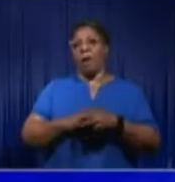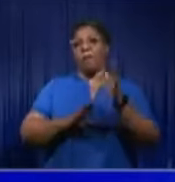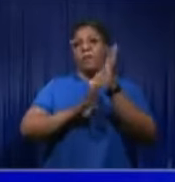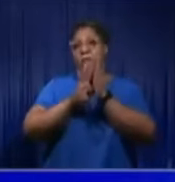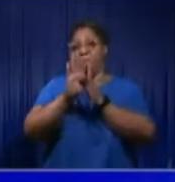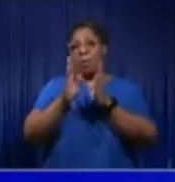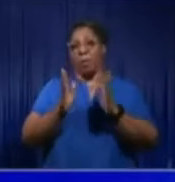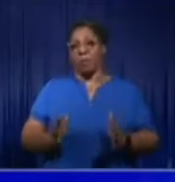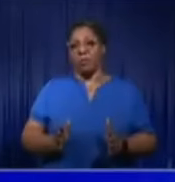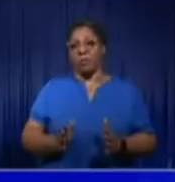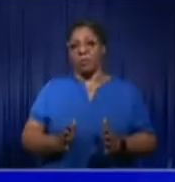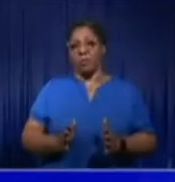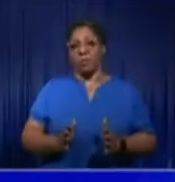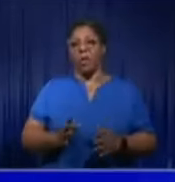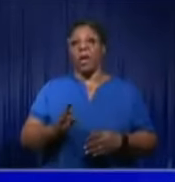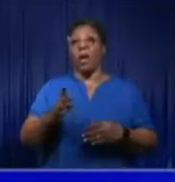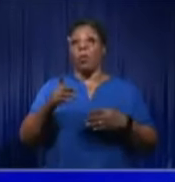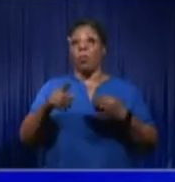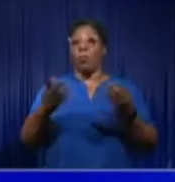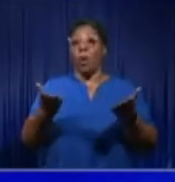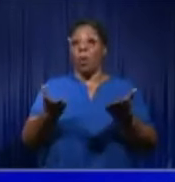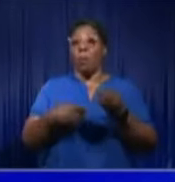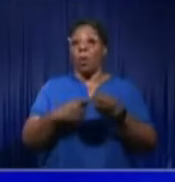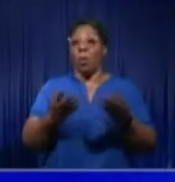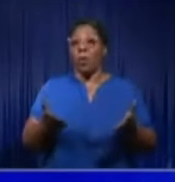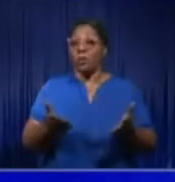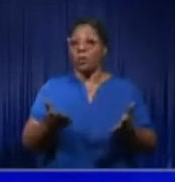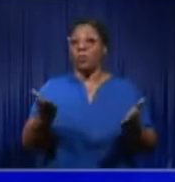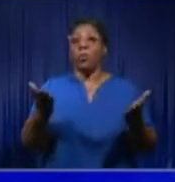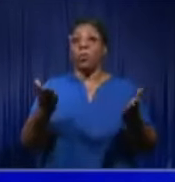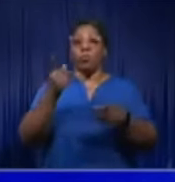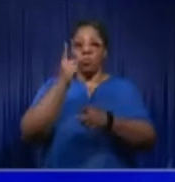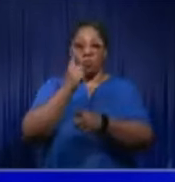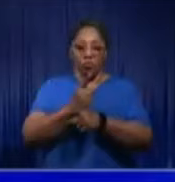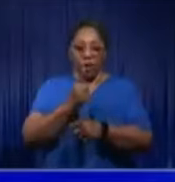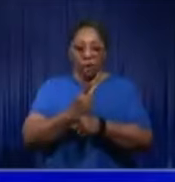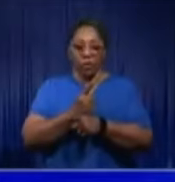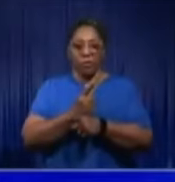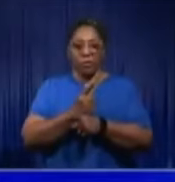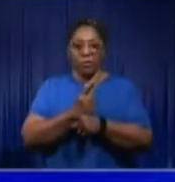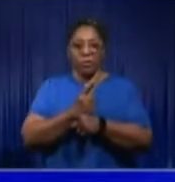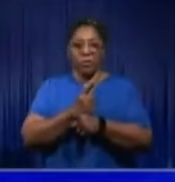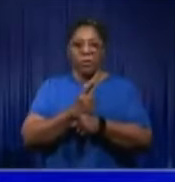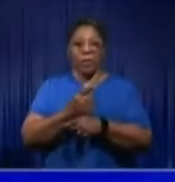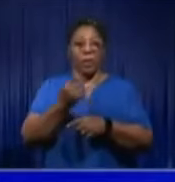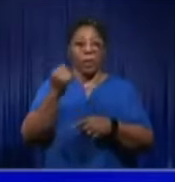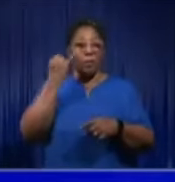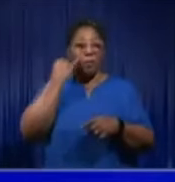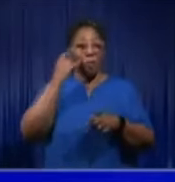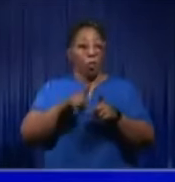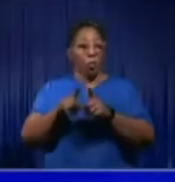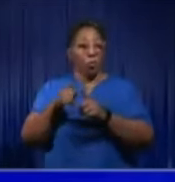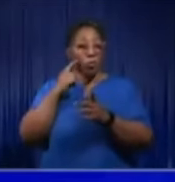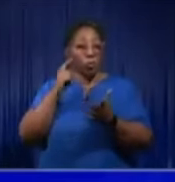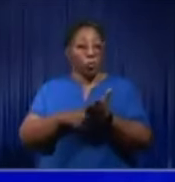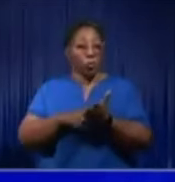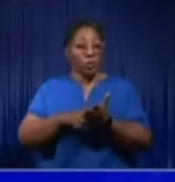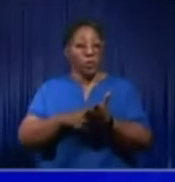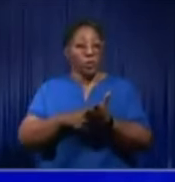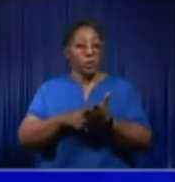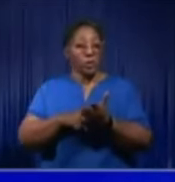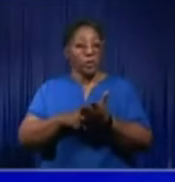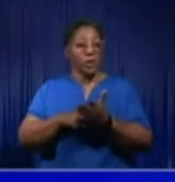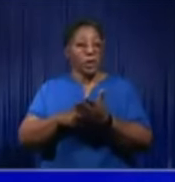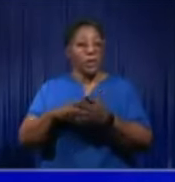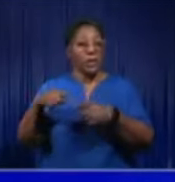the principle, and we will stick by that. If you notice also that since we have removed ourselves from